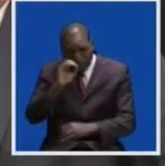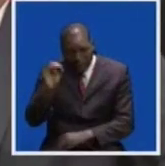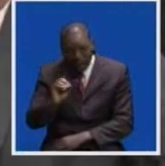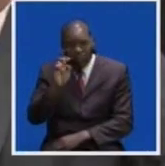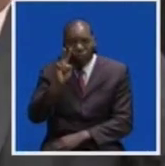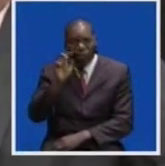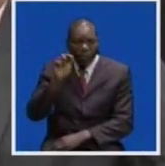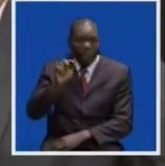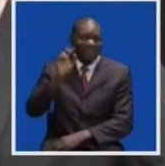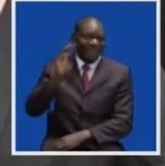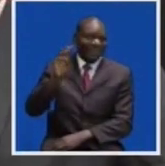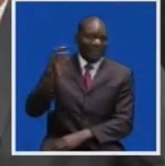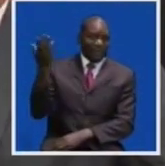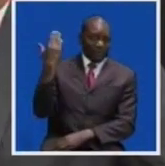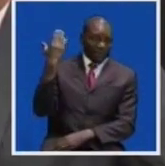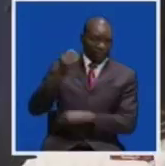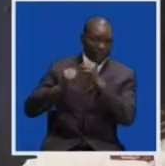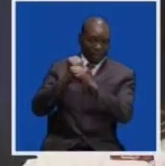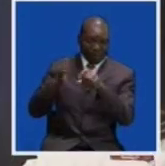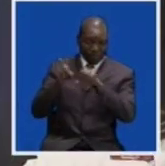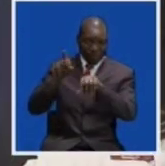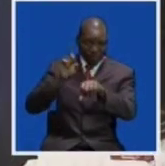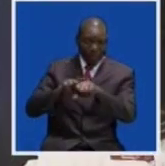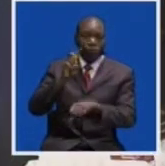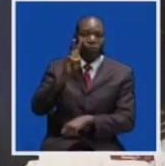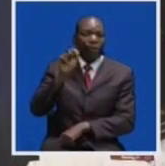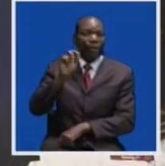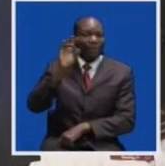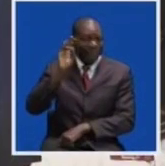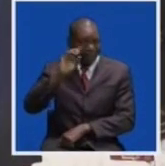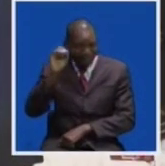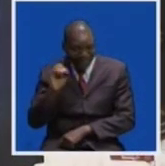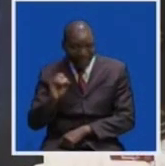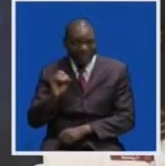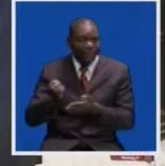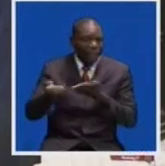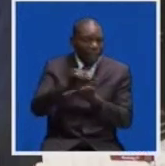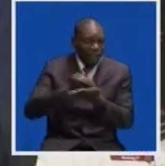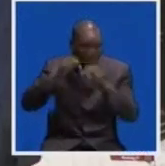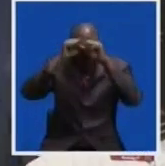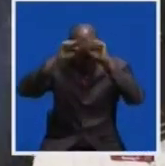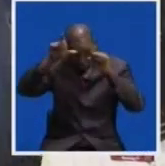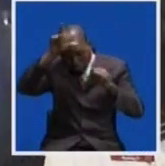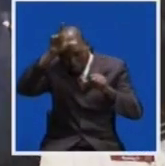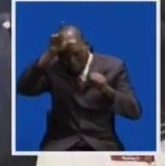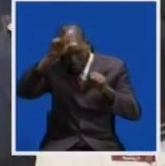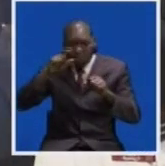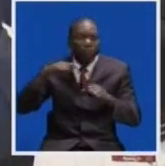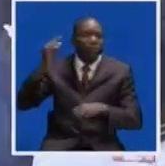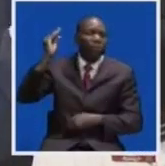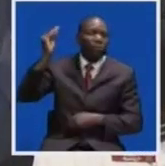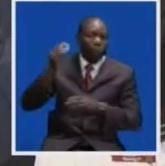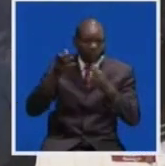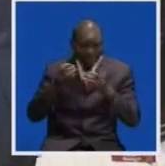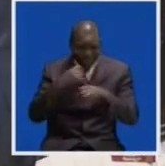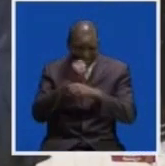.7 percent this period last year, tasked to stabilize the economy by President Edgar Lungu when he took oath. The